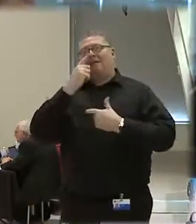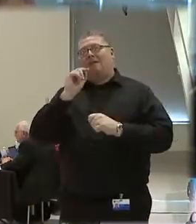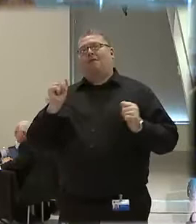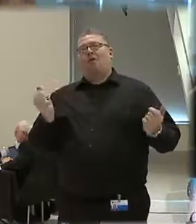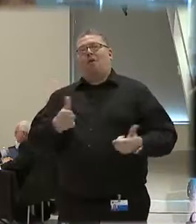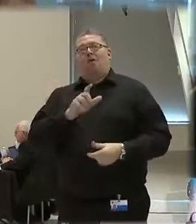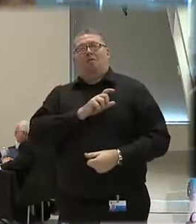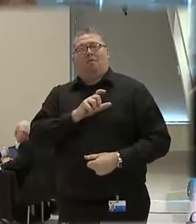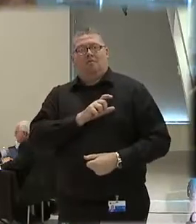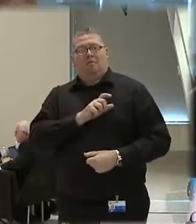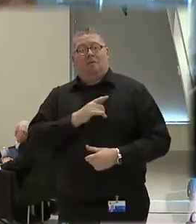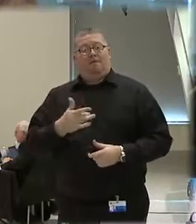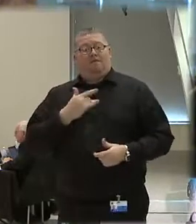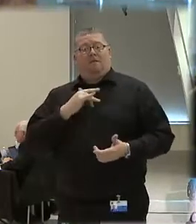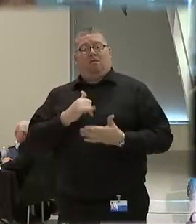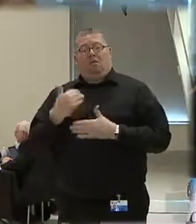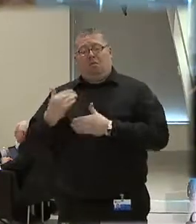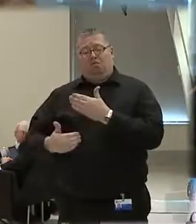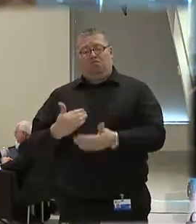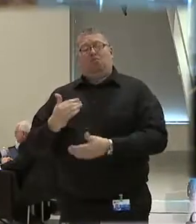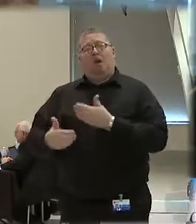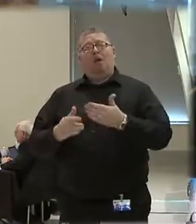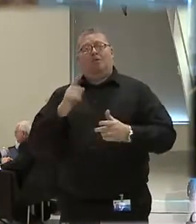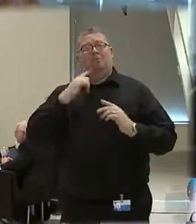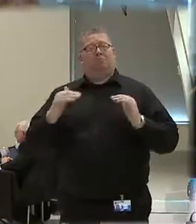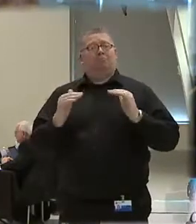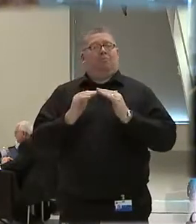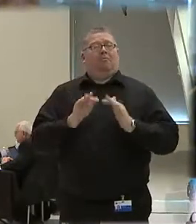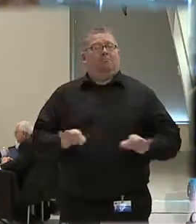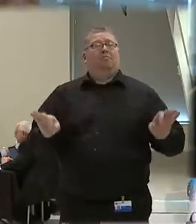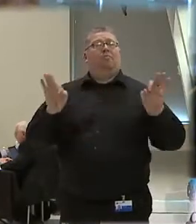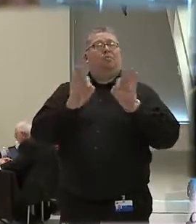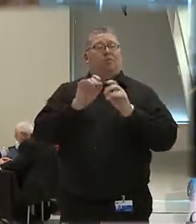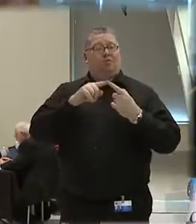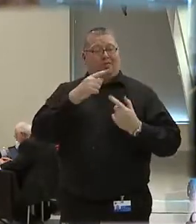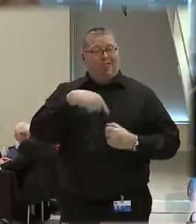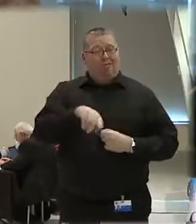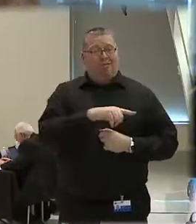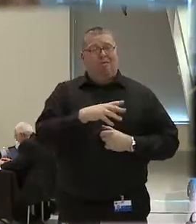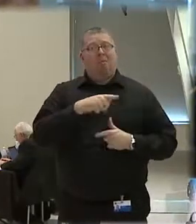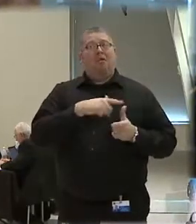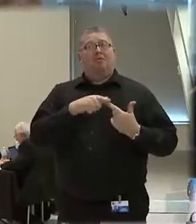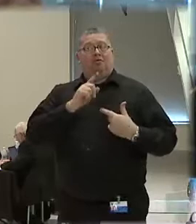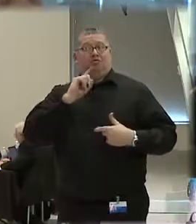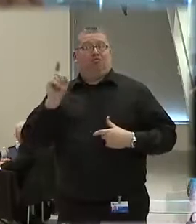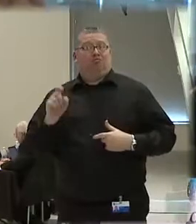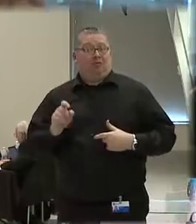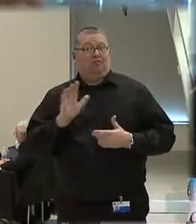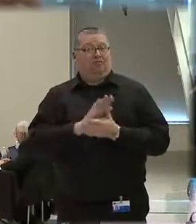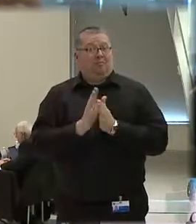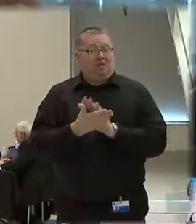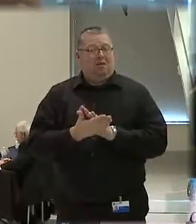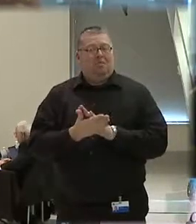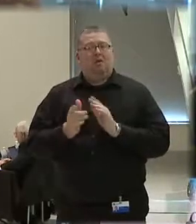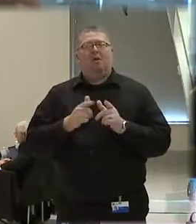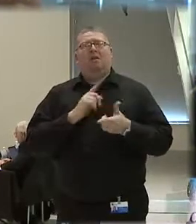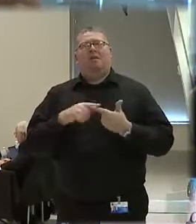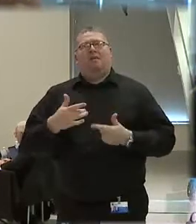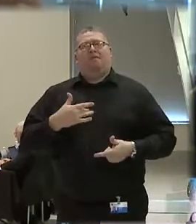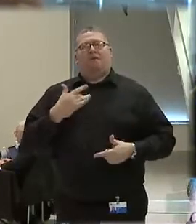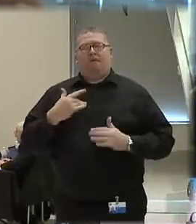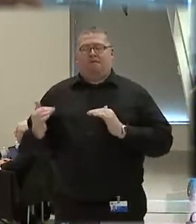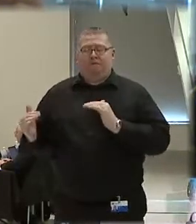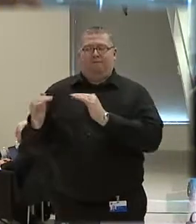enforcement so they feel that the process is fair, which is just as important to them and should be. And it creates a sense of